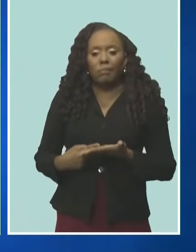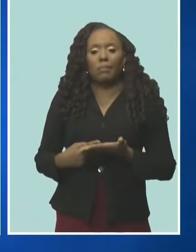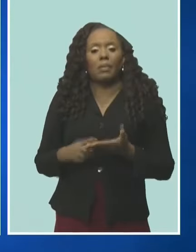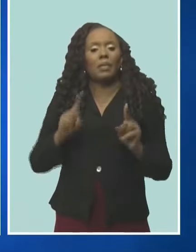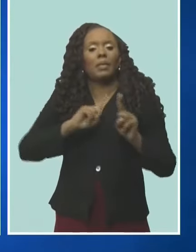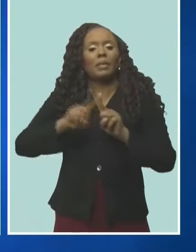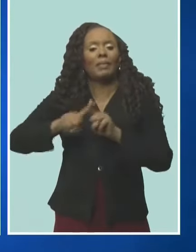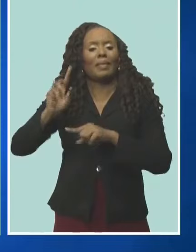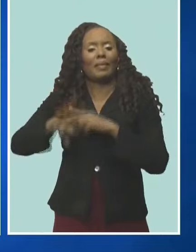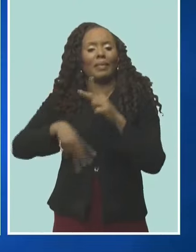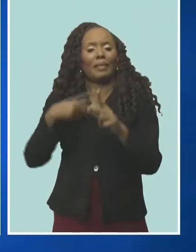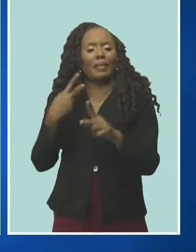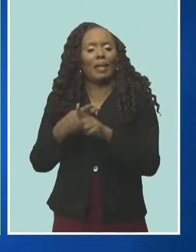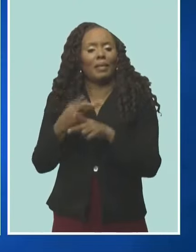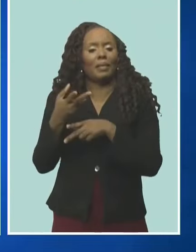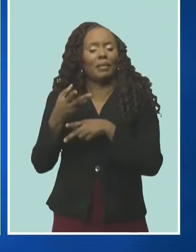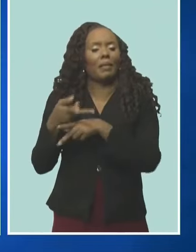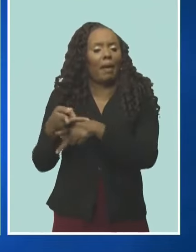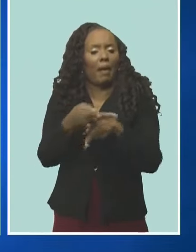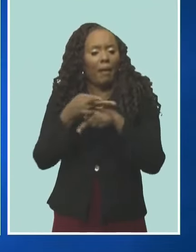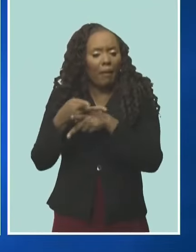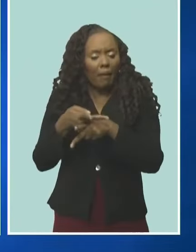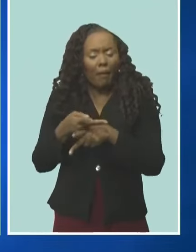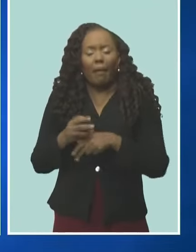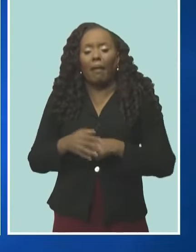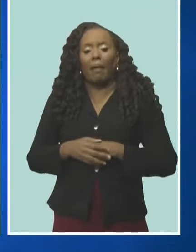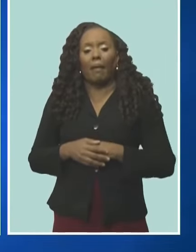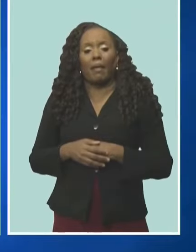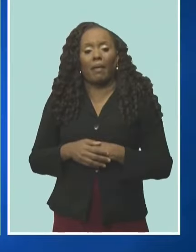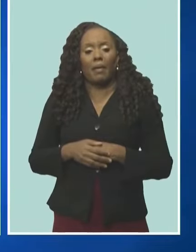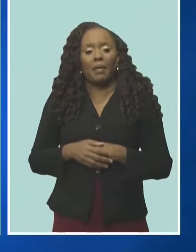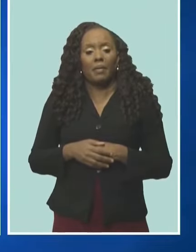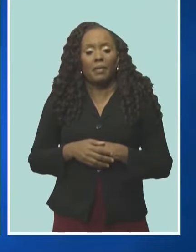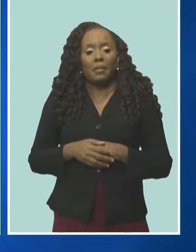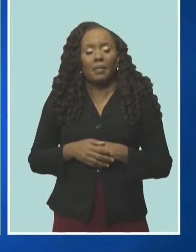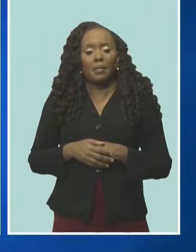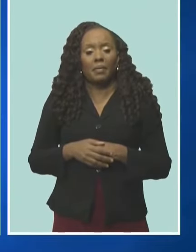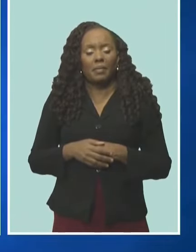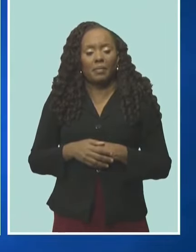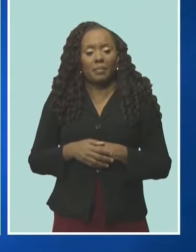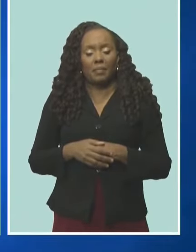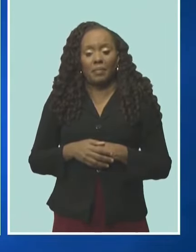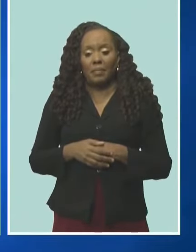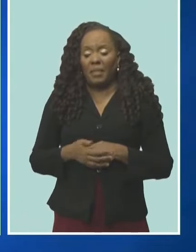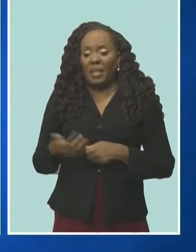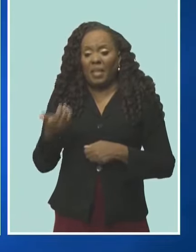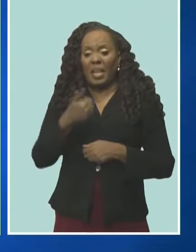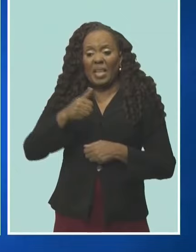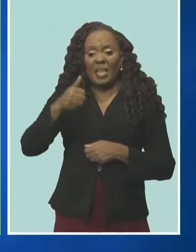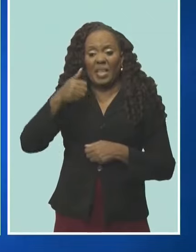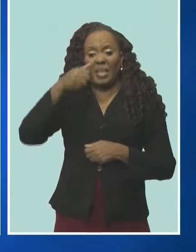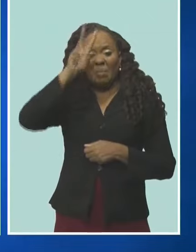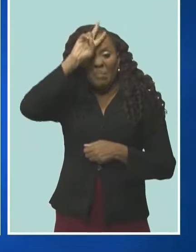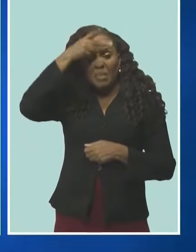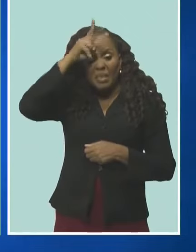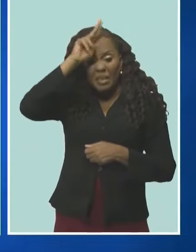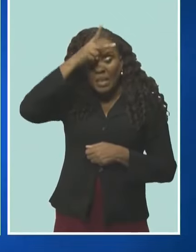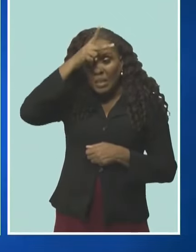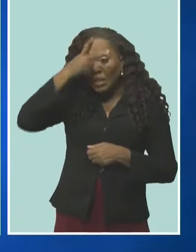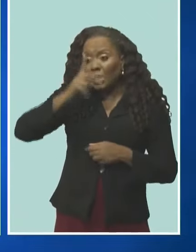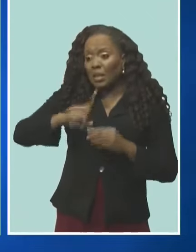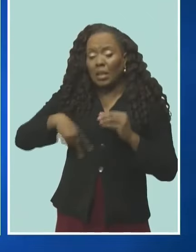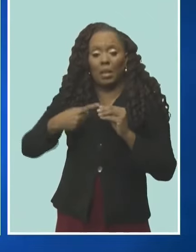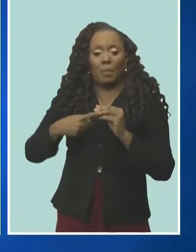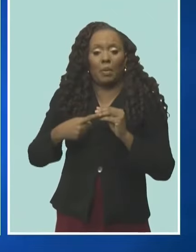care, and we have come to a place where any misunderstandings about the terms and